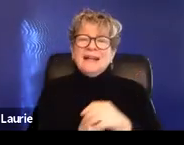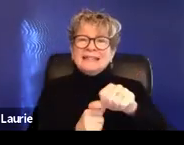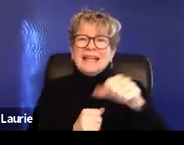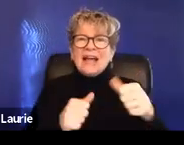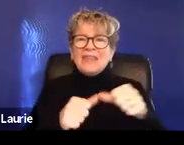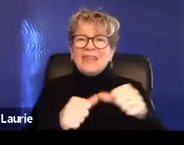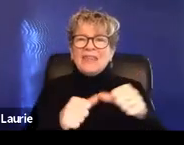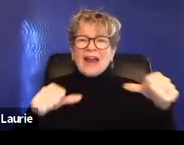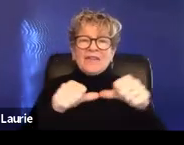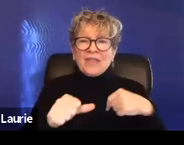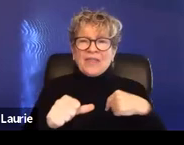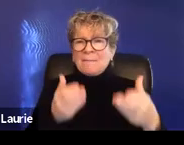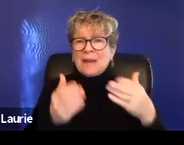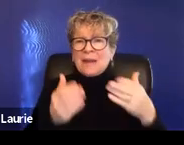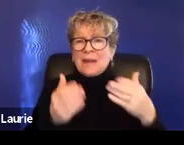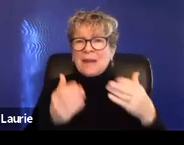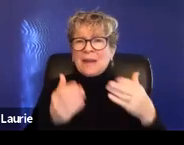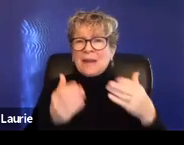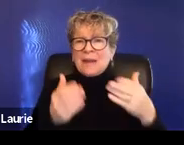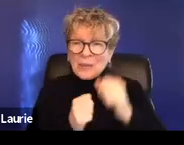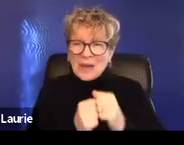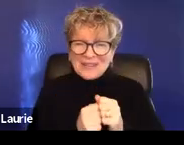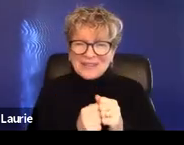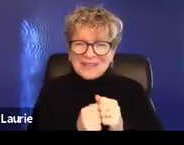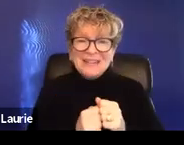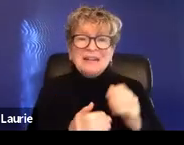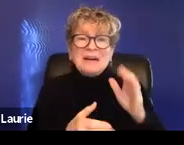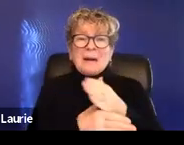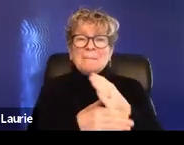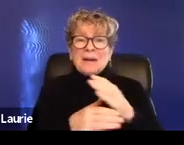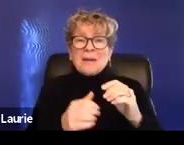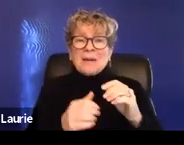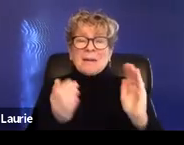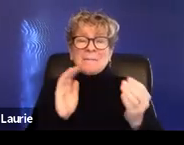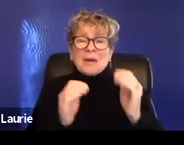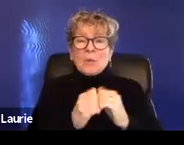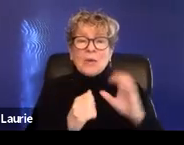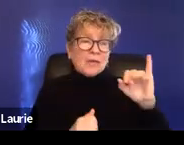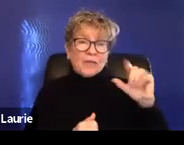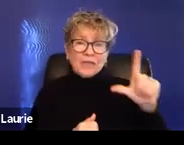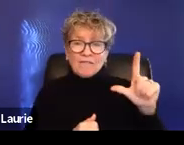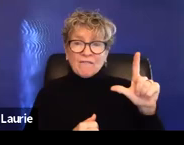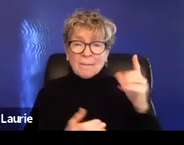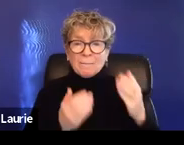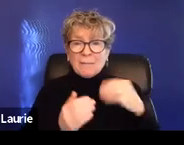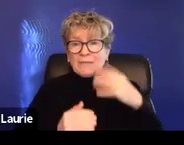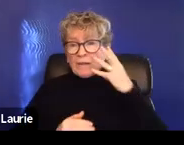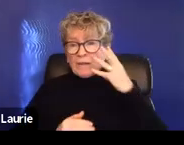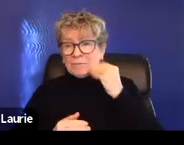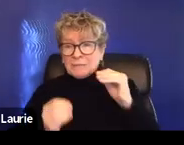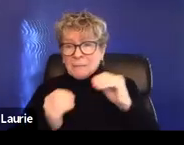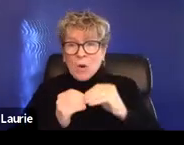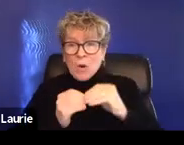many of you might be familiar with, more familiar with compared to some of the civil areas. But this is